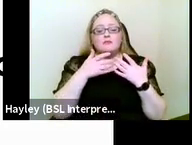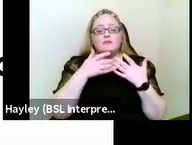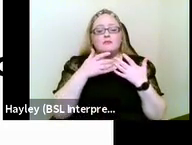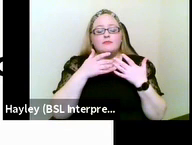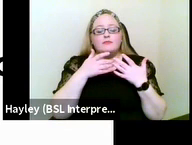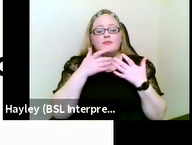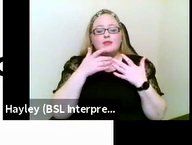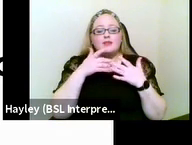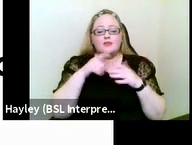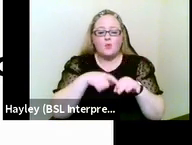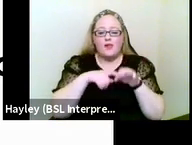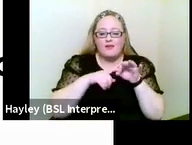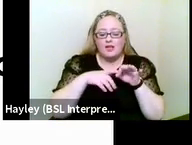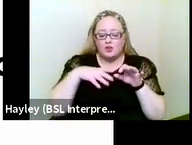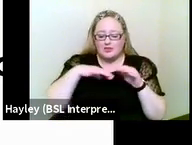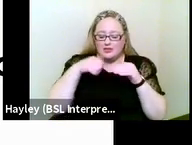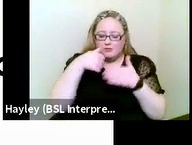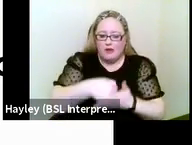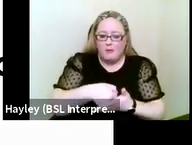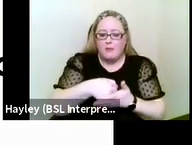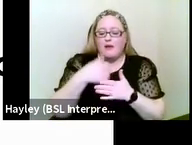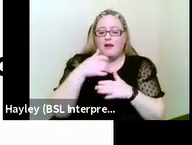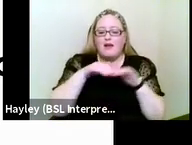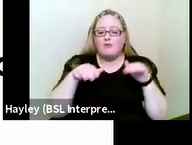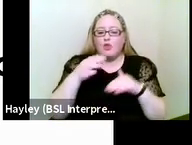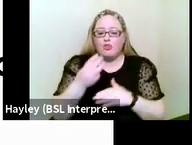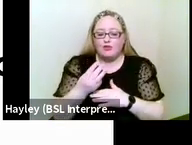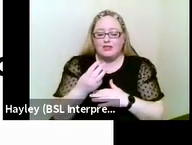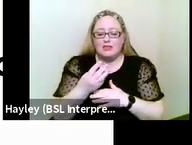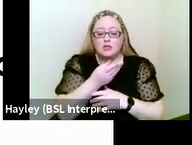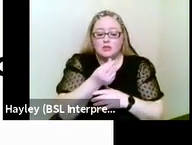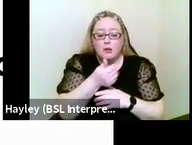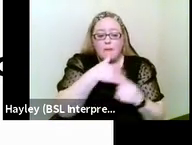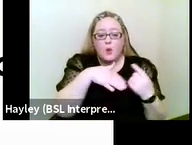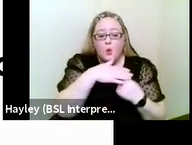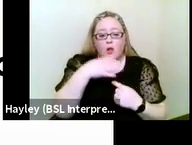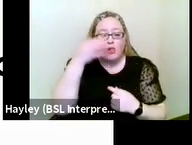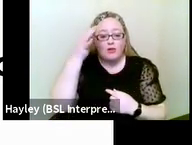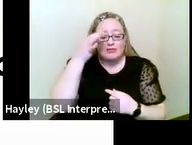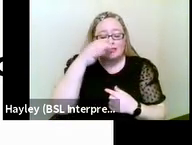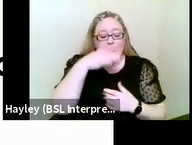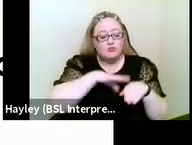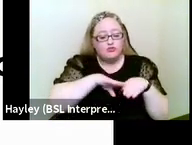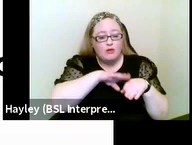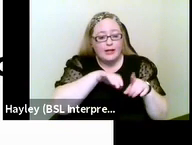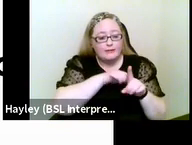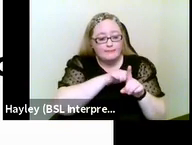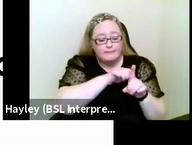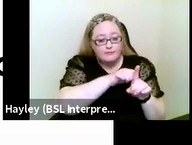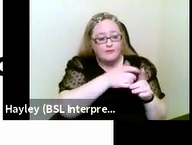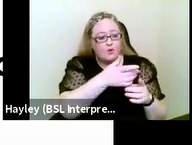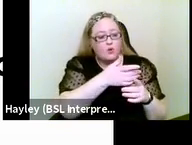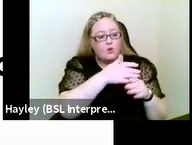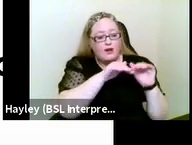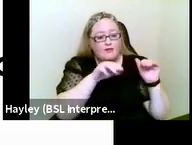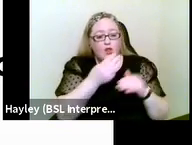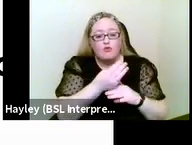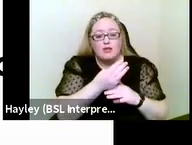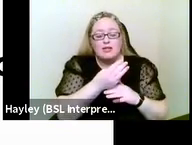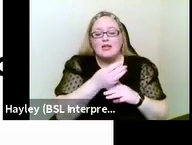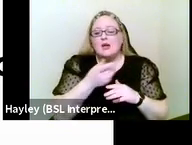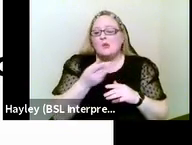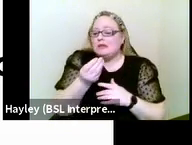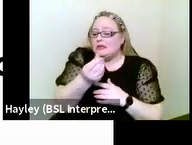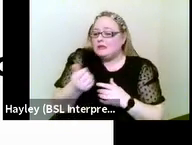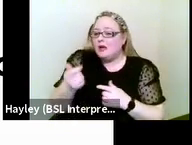But for some local authorities are training their staff up at level three. But for some deafblind people, level three simply